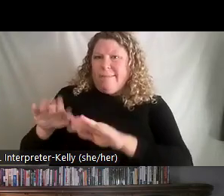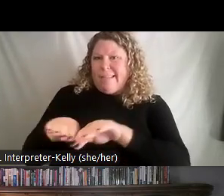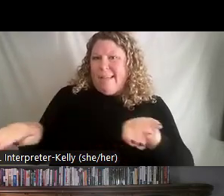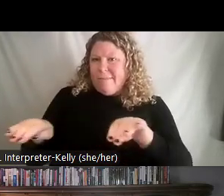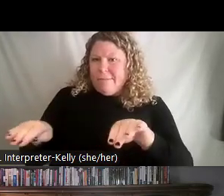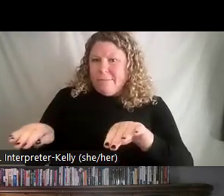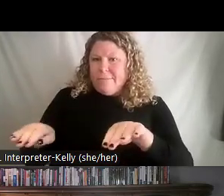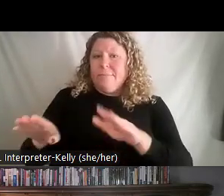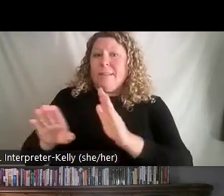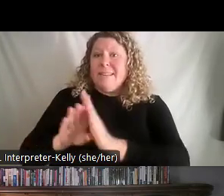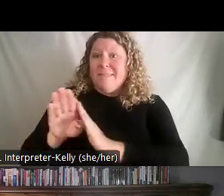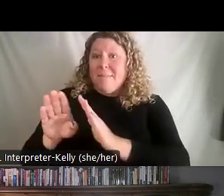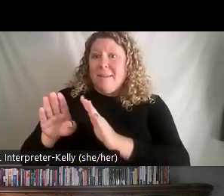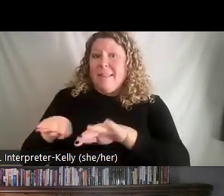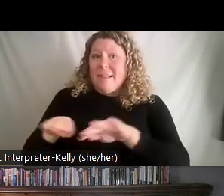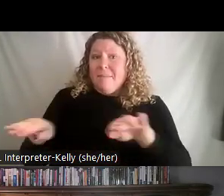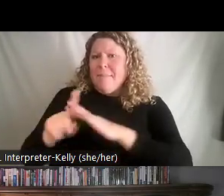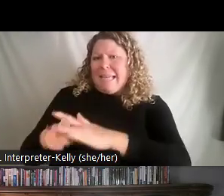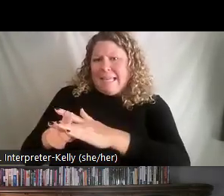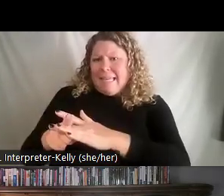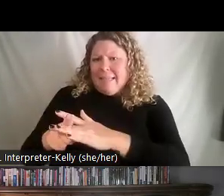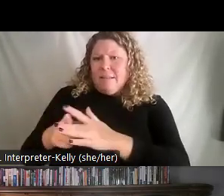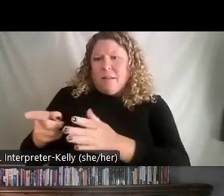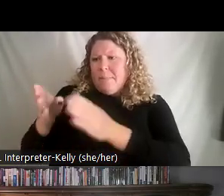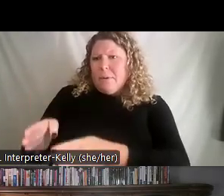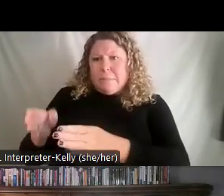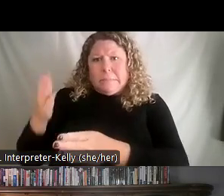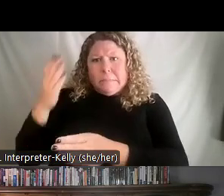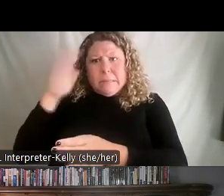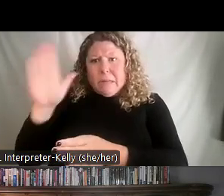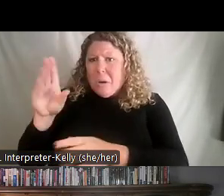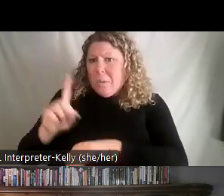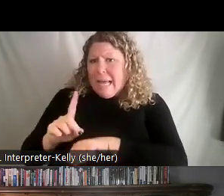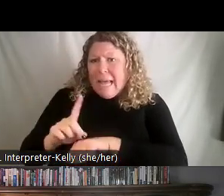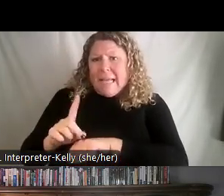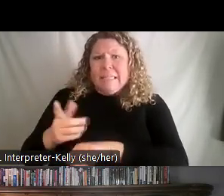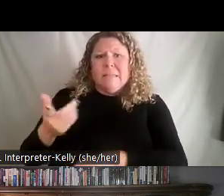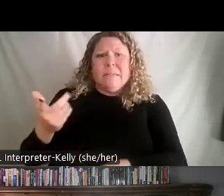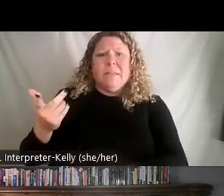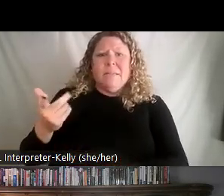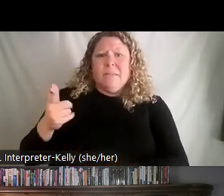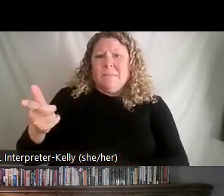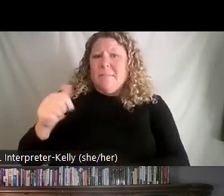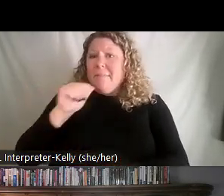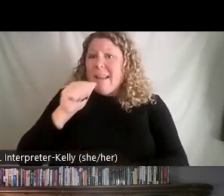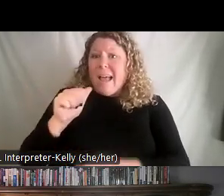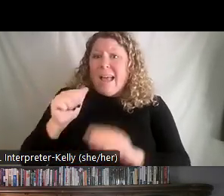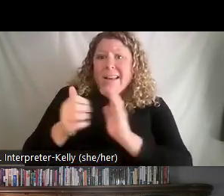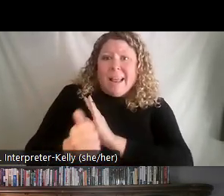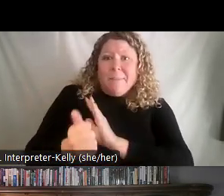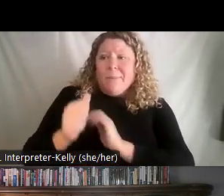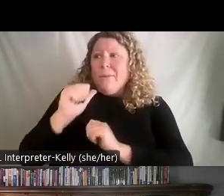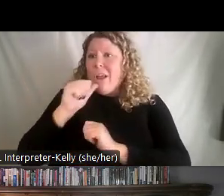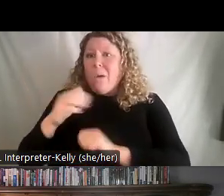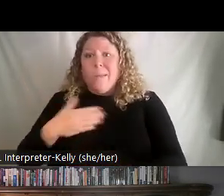again, at the very beginning, you're going to have somebody that really doesn't know the task. They're unable or unwilling to do it. So you